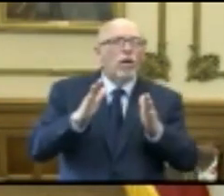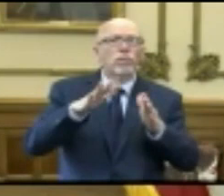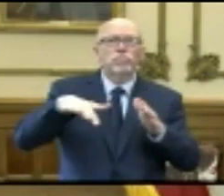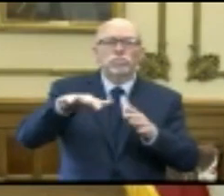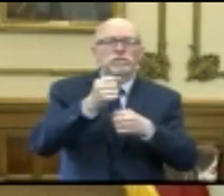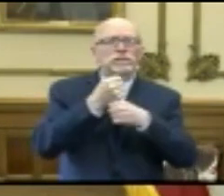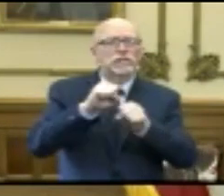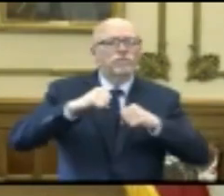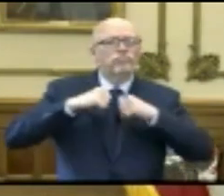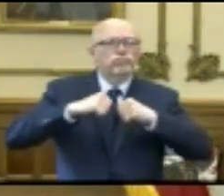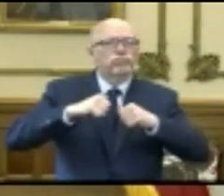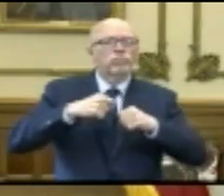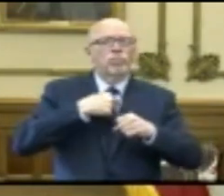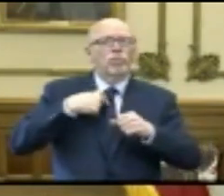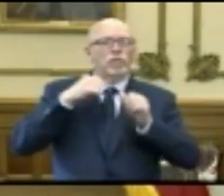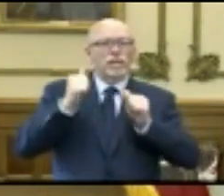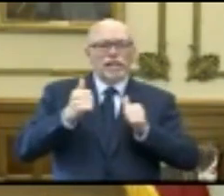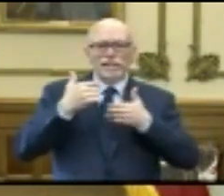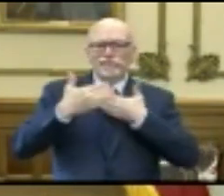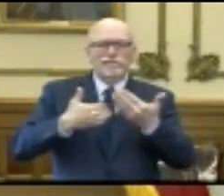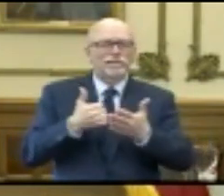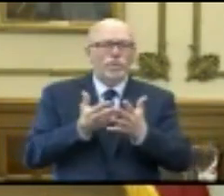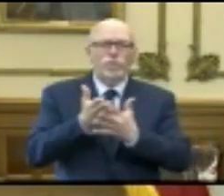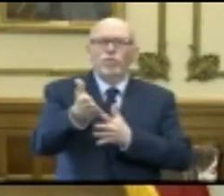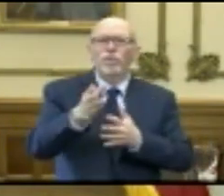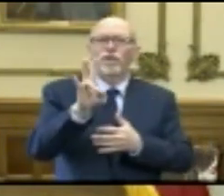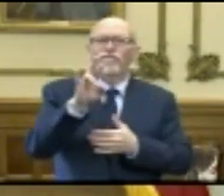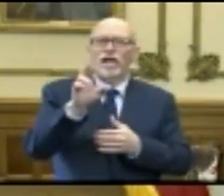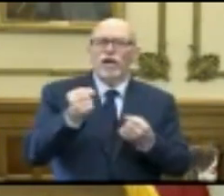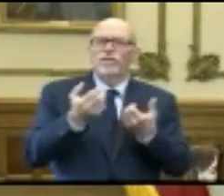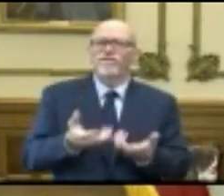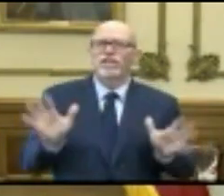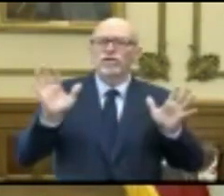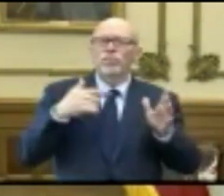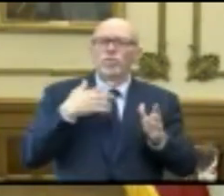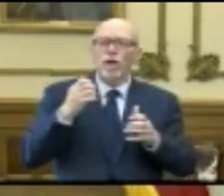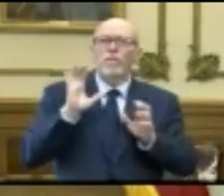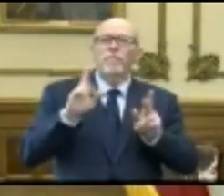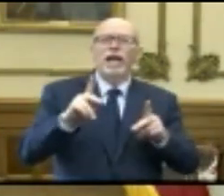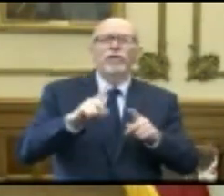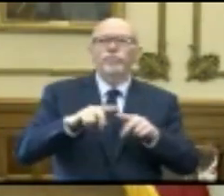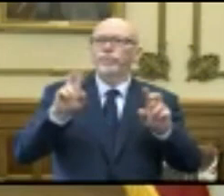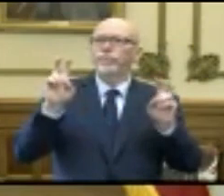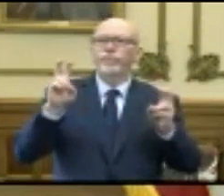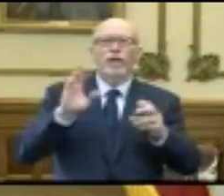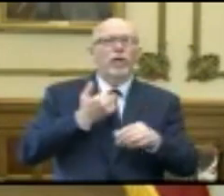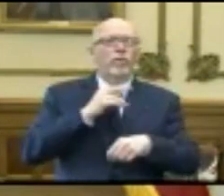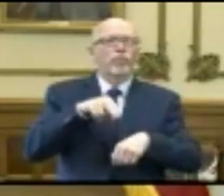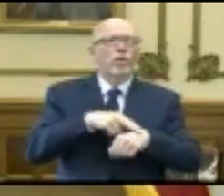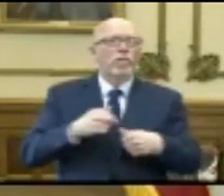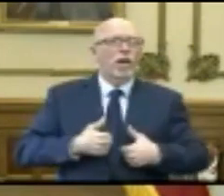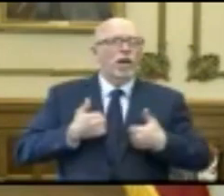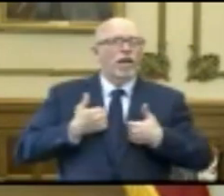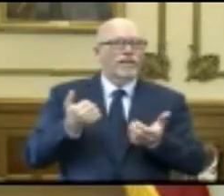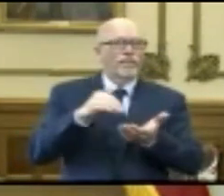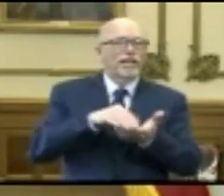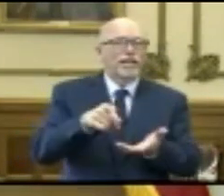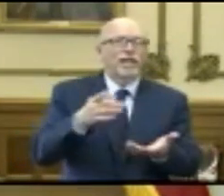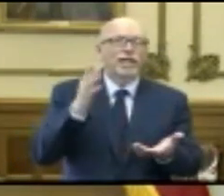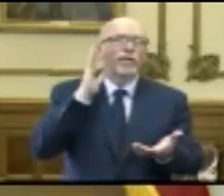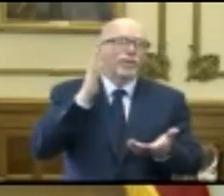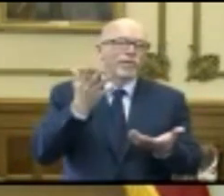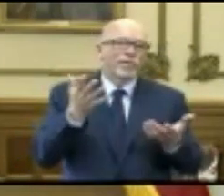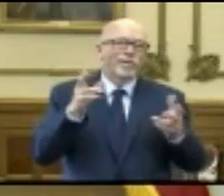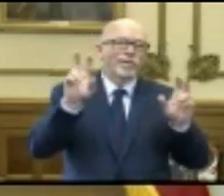secure so that we can get on the back end of this virus as quickly as possible, return to some semblance of normalcy, which I know is their